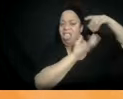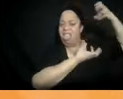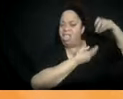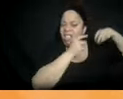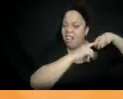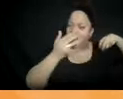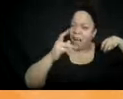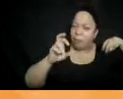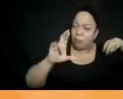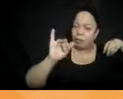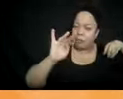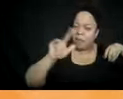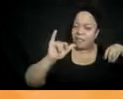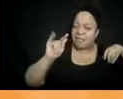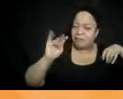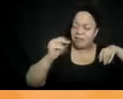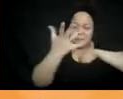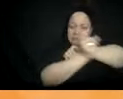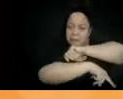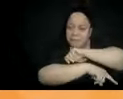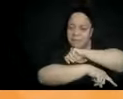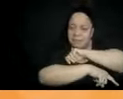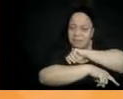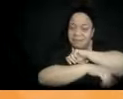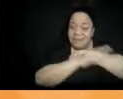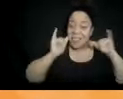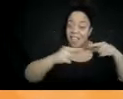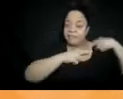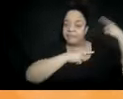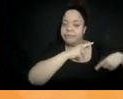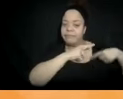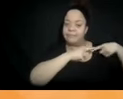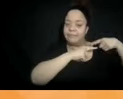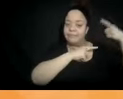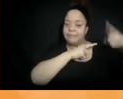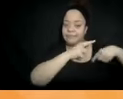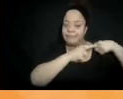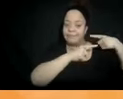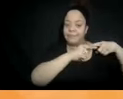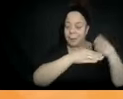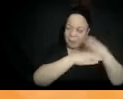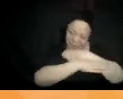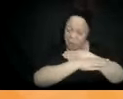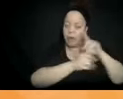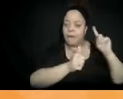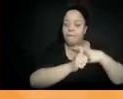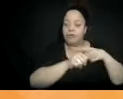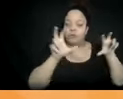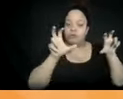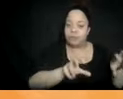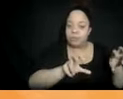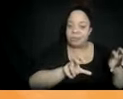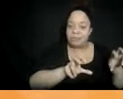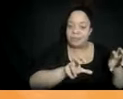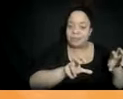harassed, profiled, watched, disciplined at young ages, before they had committed any crimes.